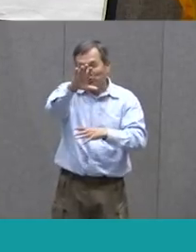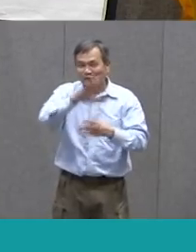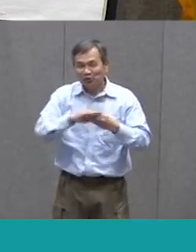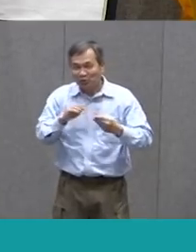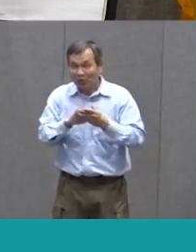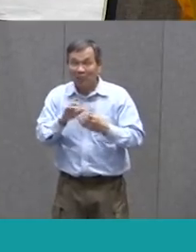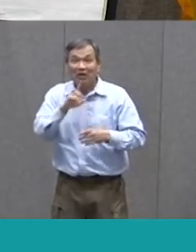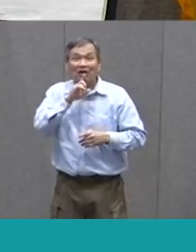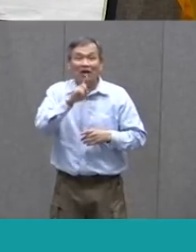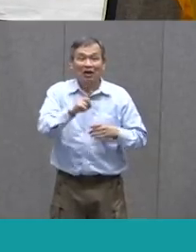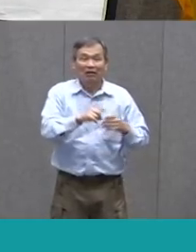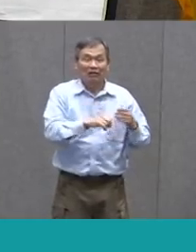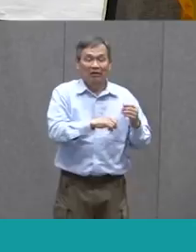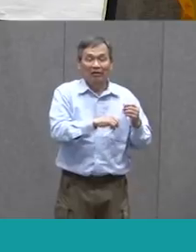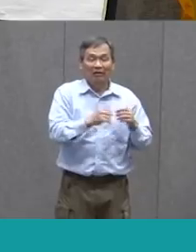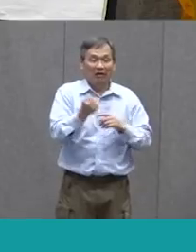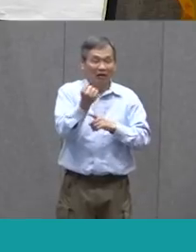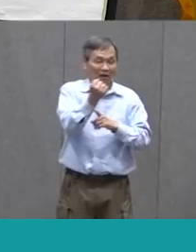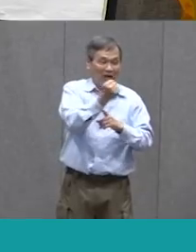Actually